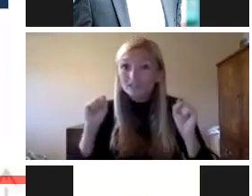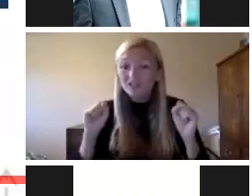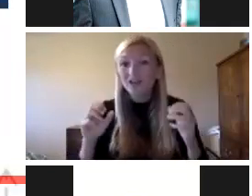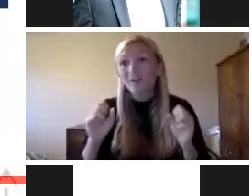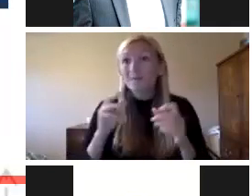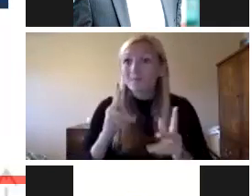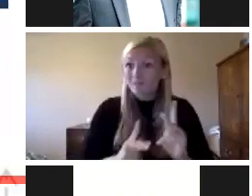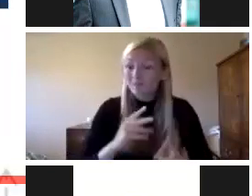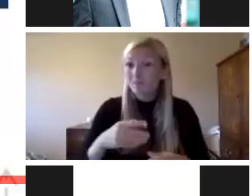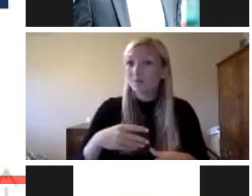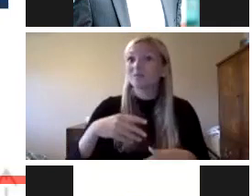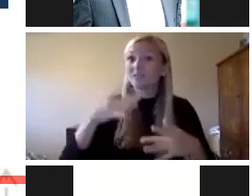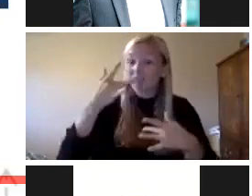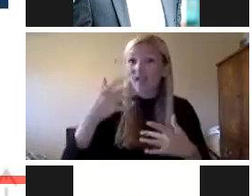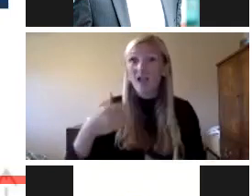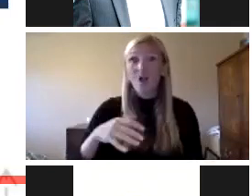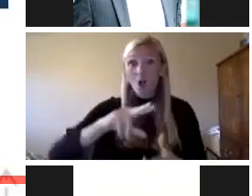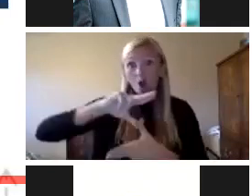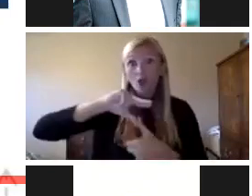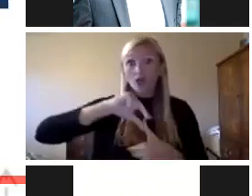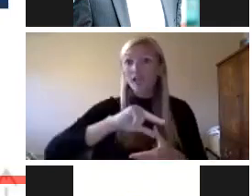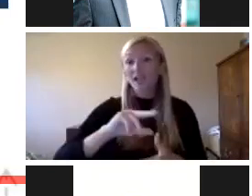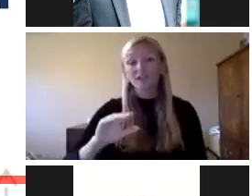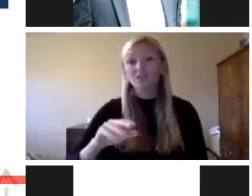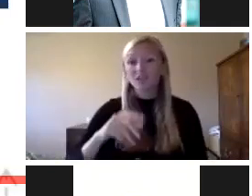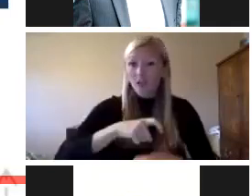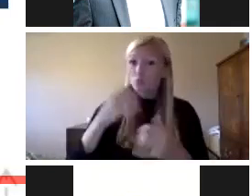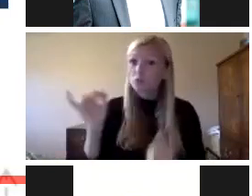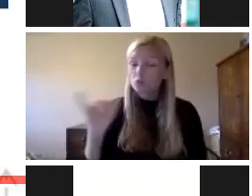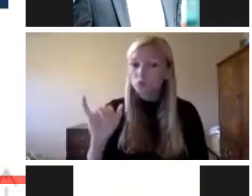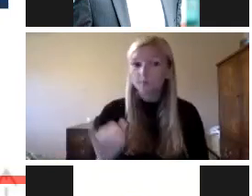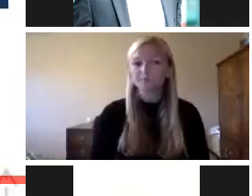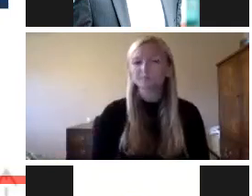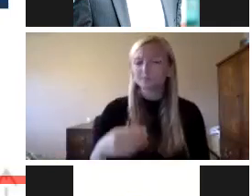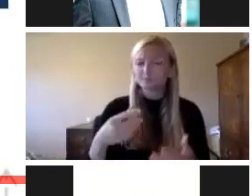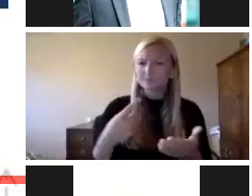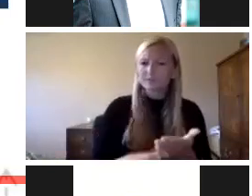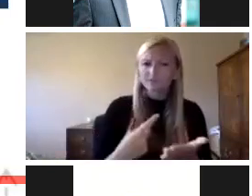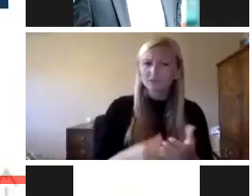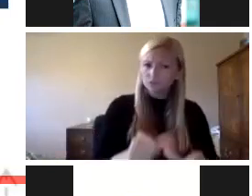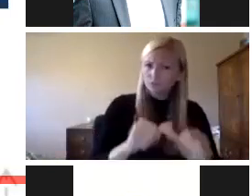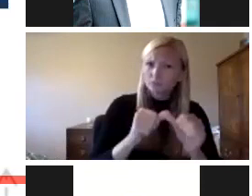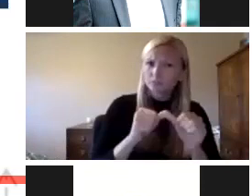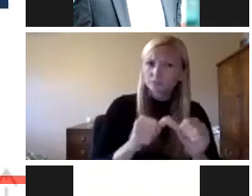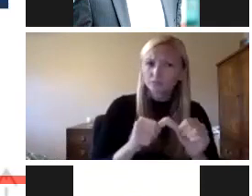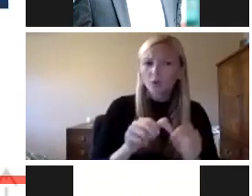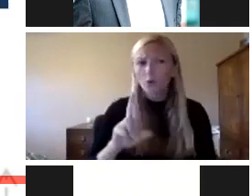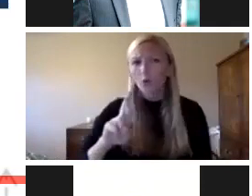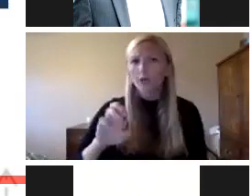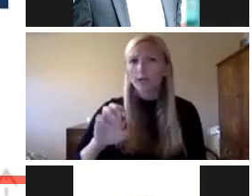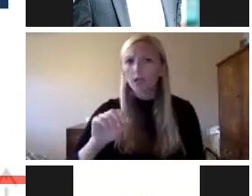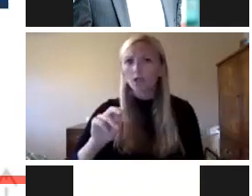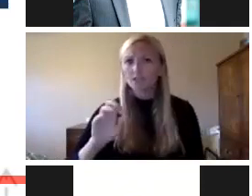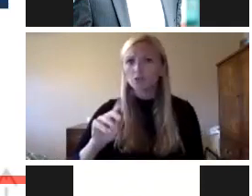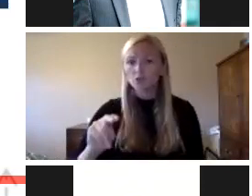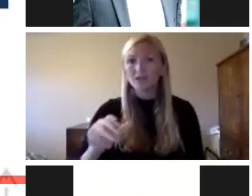in the middle of hurricane season. And when I talk about resiliency and I talk about reconstitution, I'm not